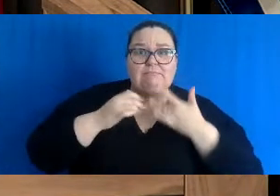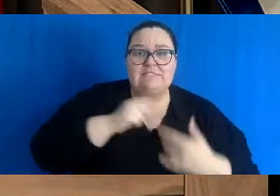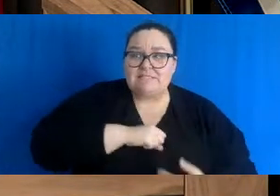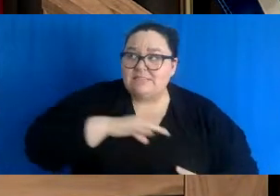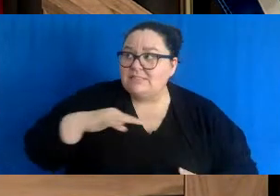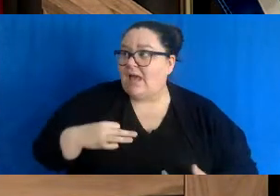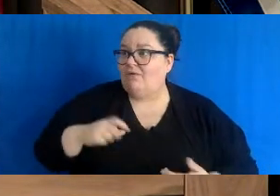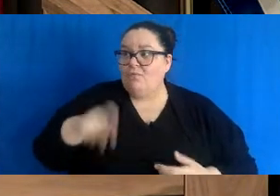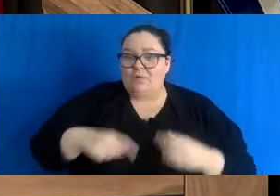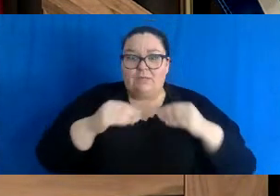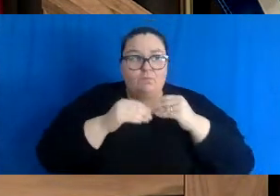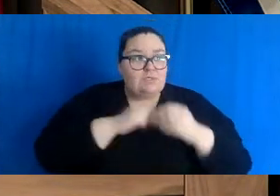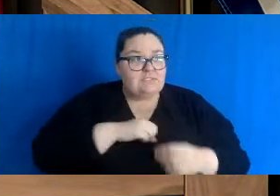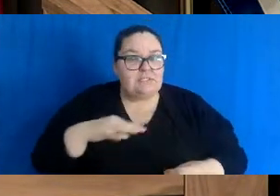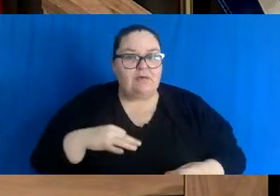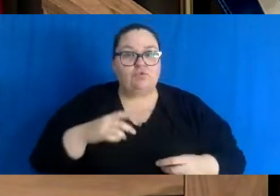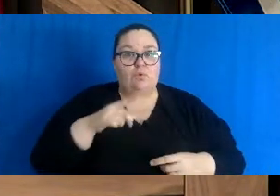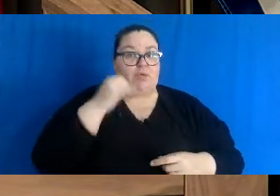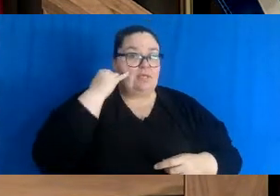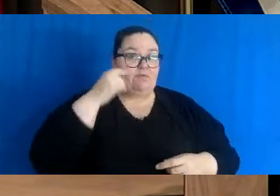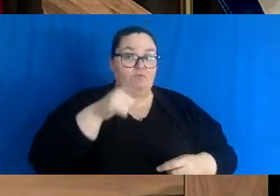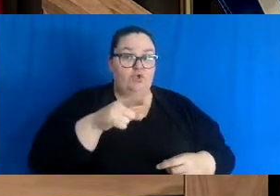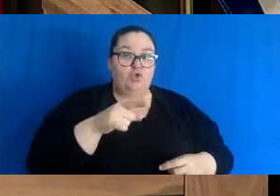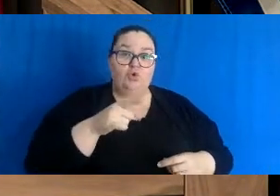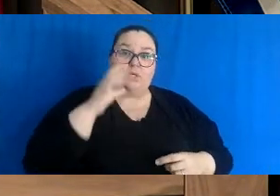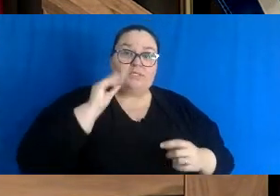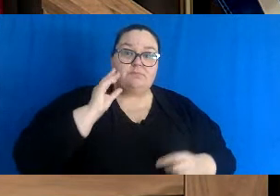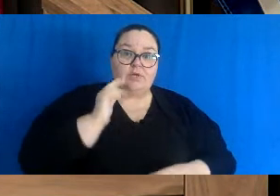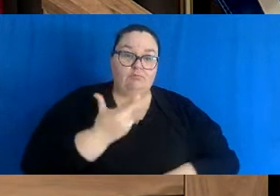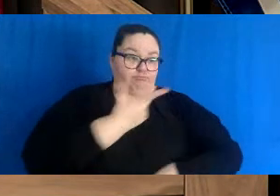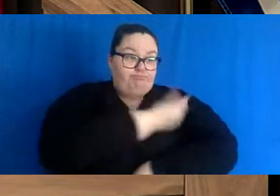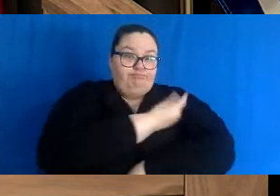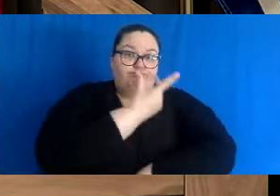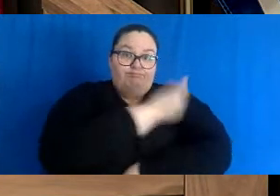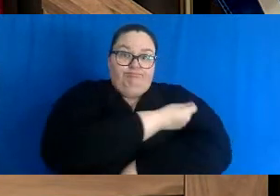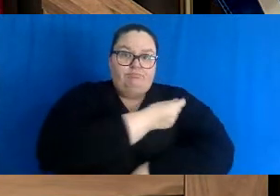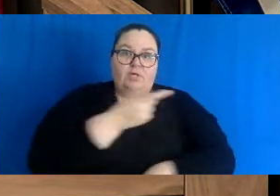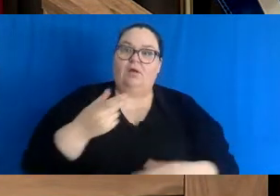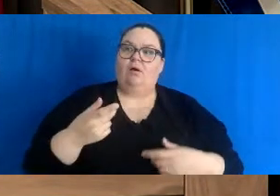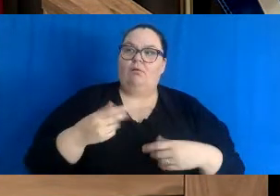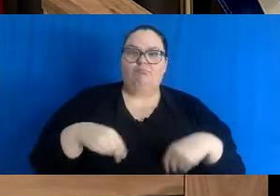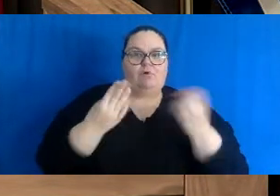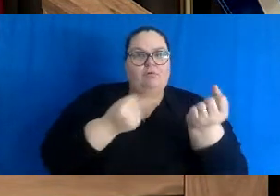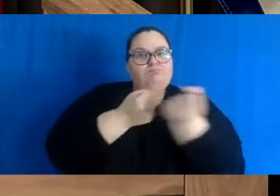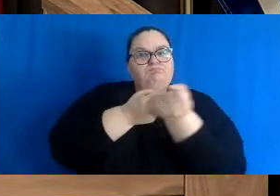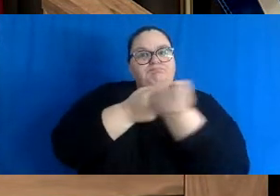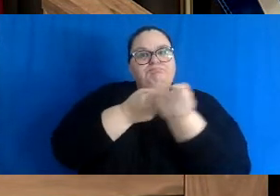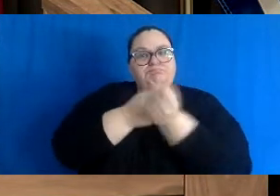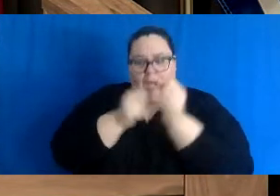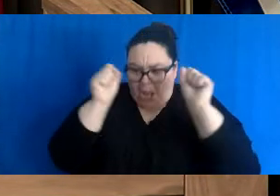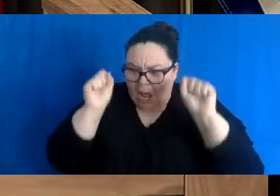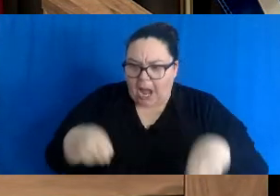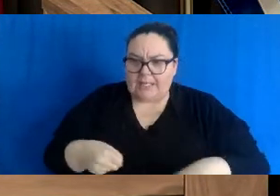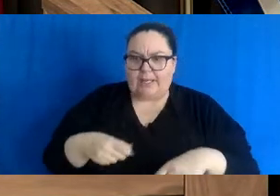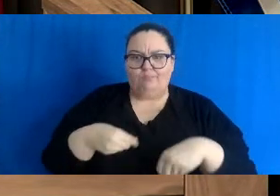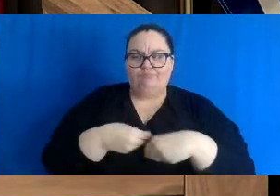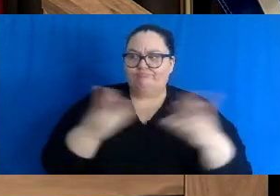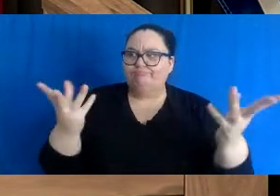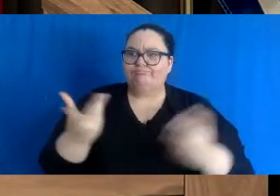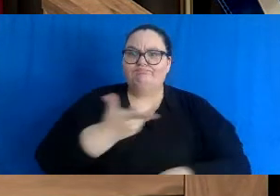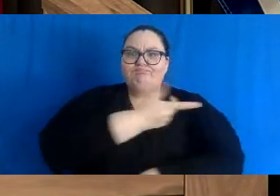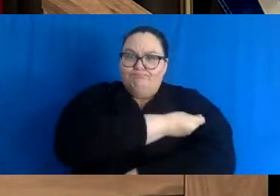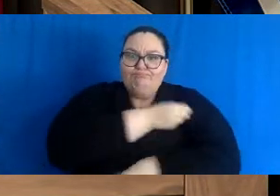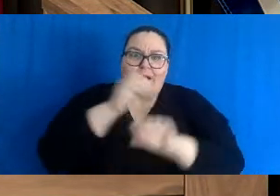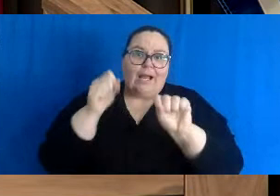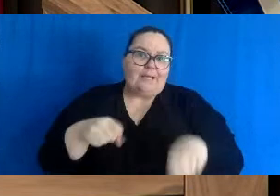This includes anyone that has experience in vaccinations who can offer assistance at this time when we're going to try to get